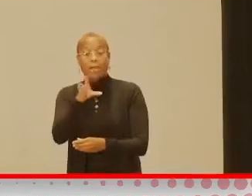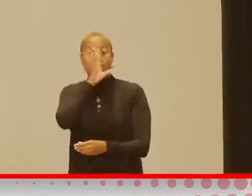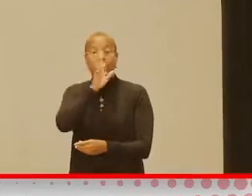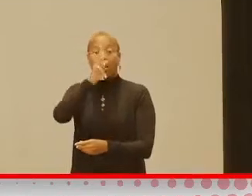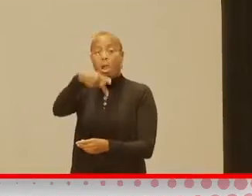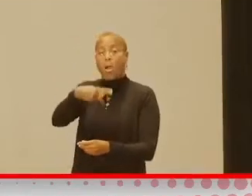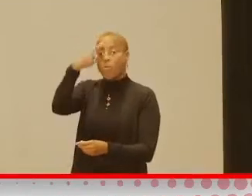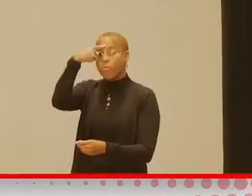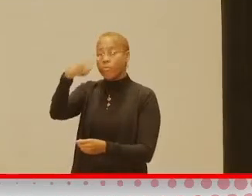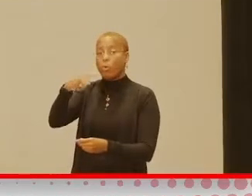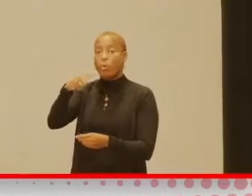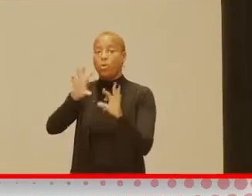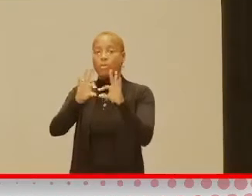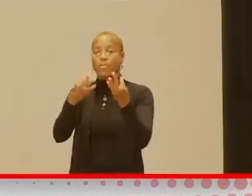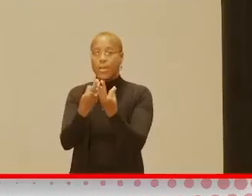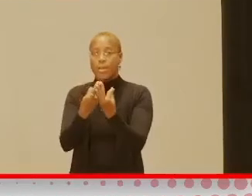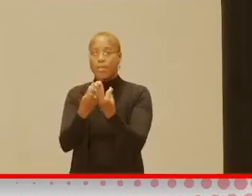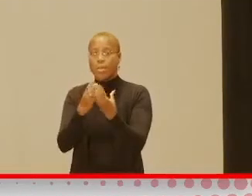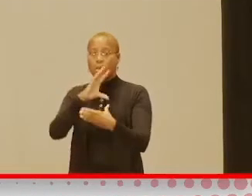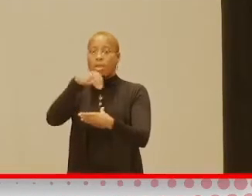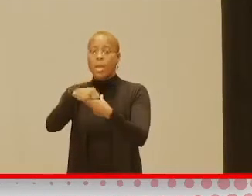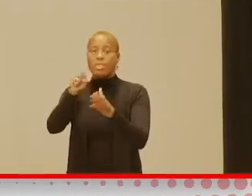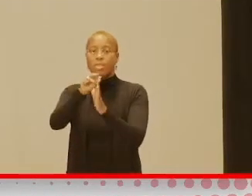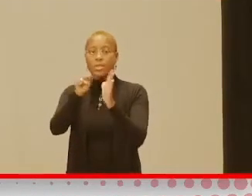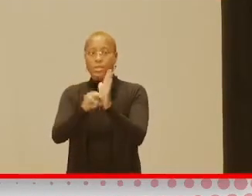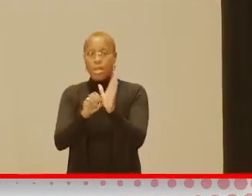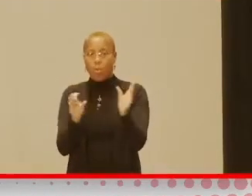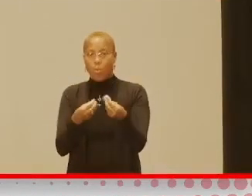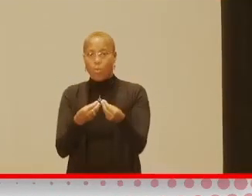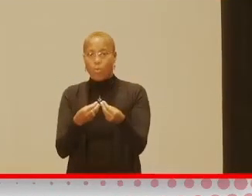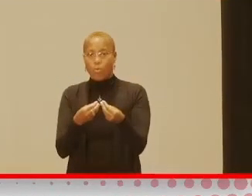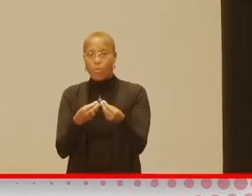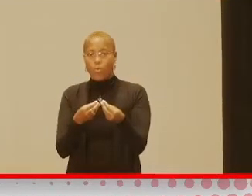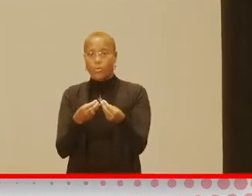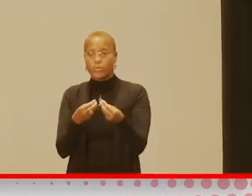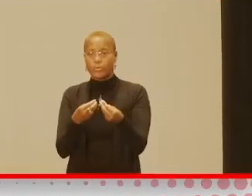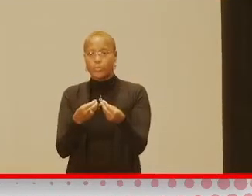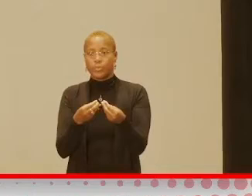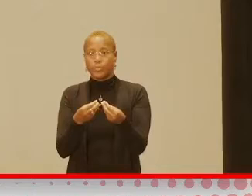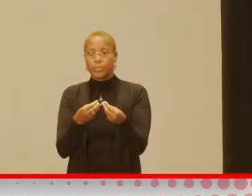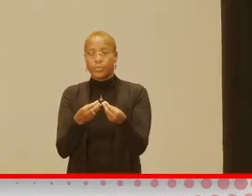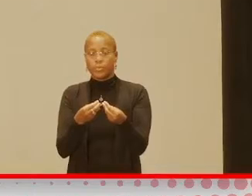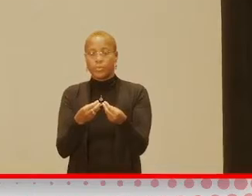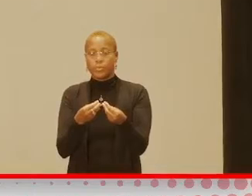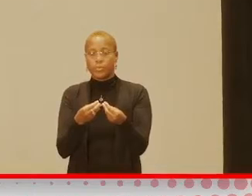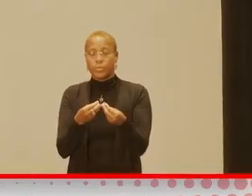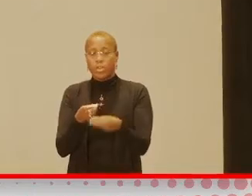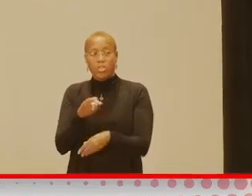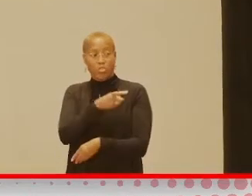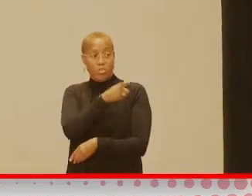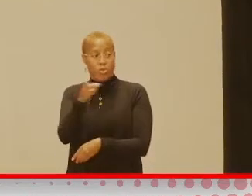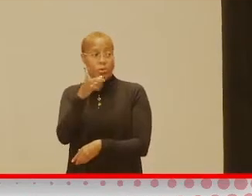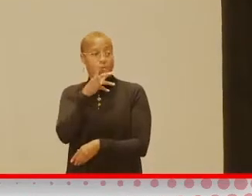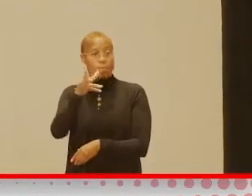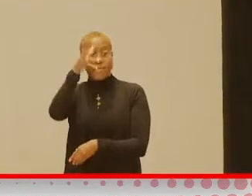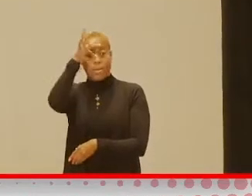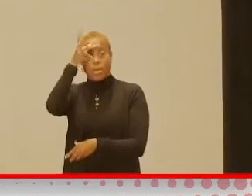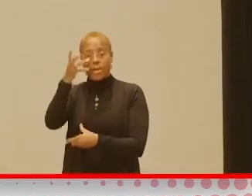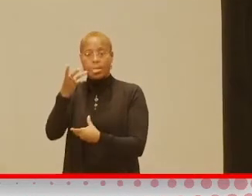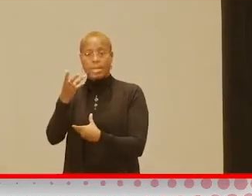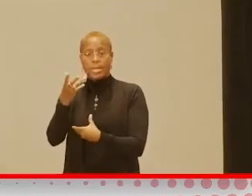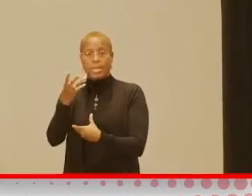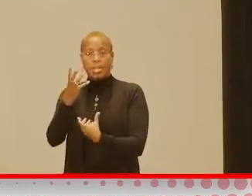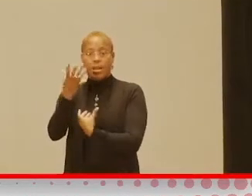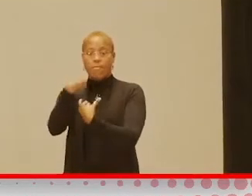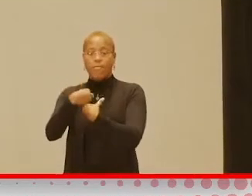with our state office, and in our local systems. So if you are a parent in an Early Steps